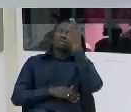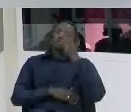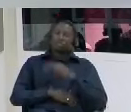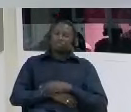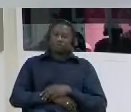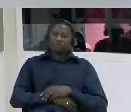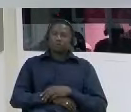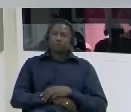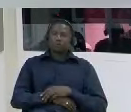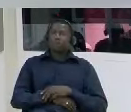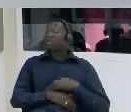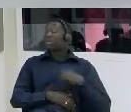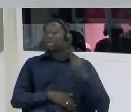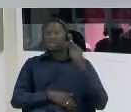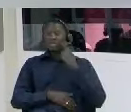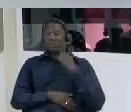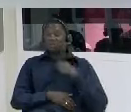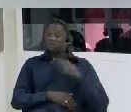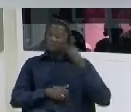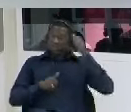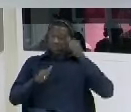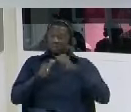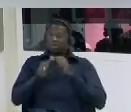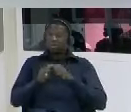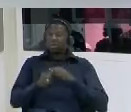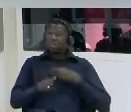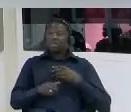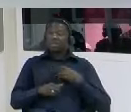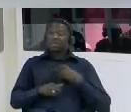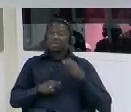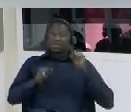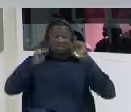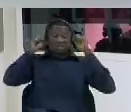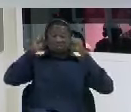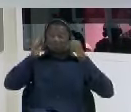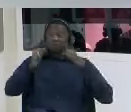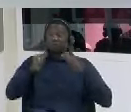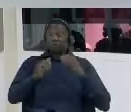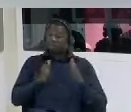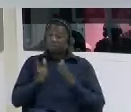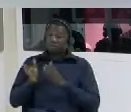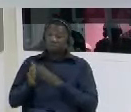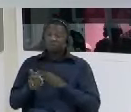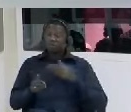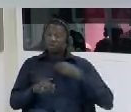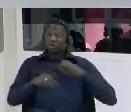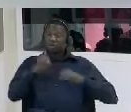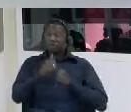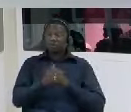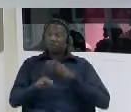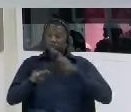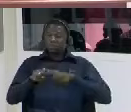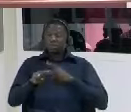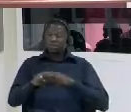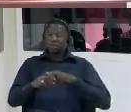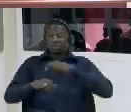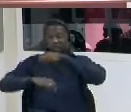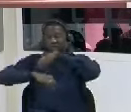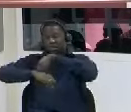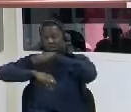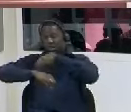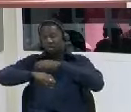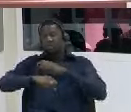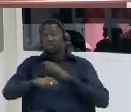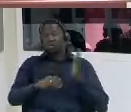you remember there is a demonstration we organize my wife will sit in the kitchen 24 hours cooking